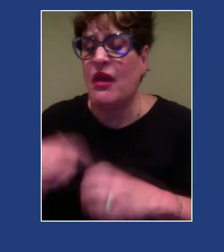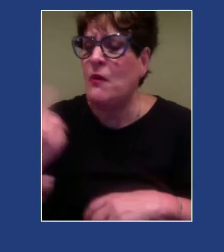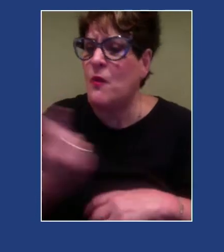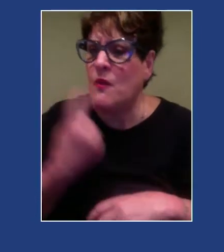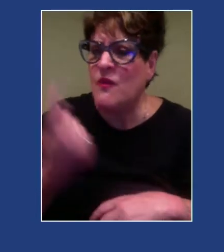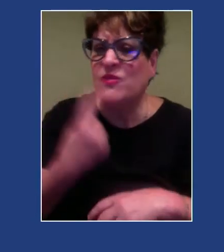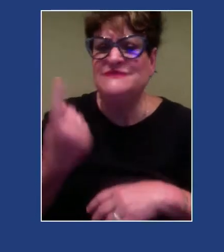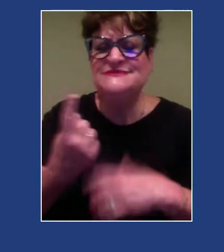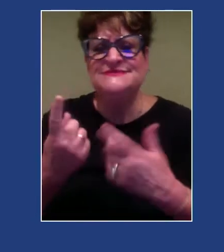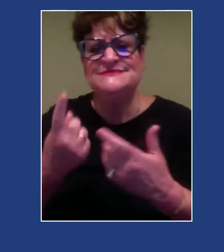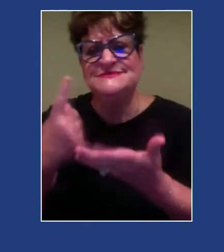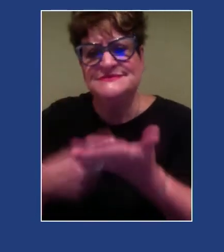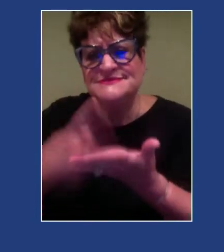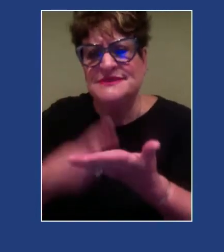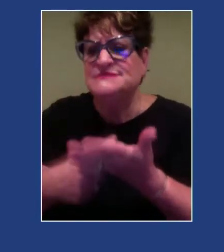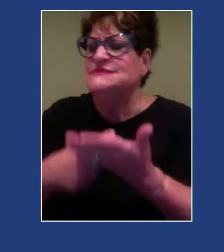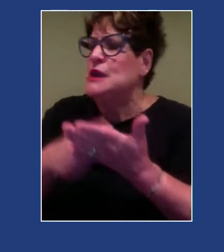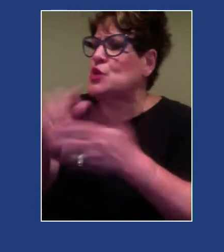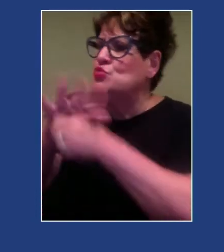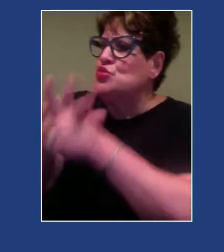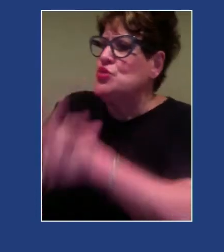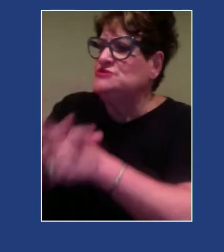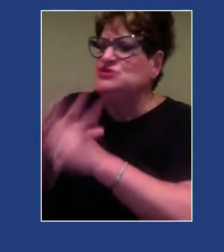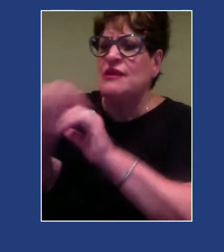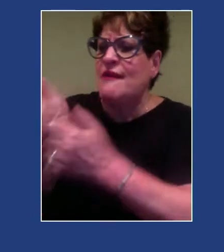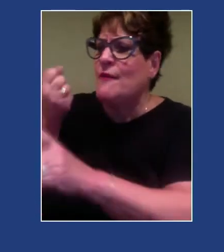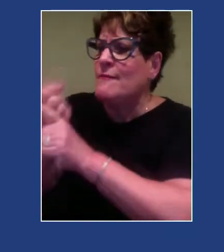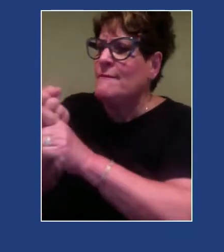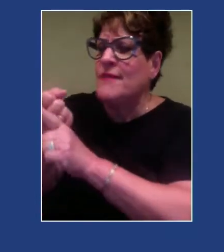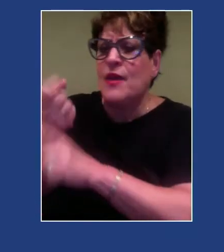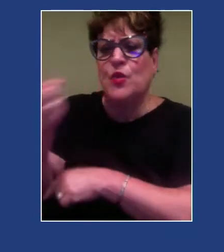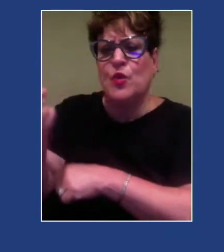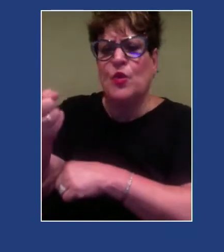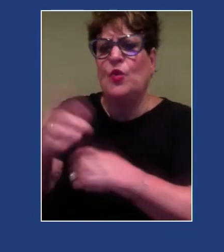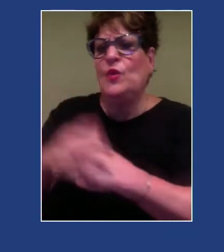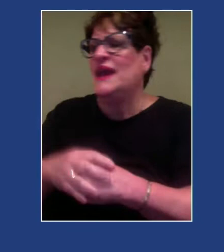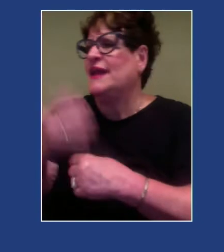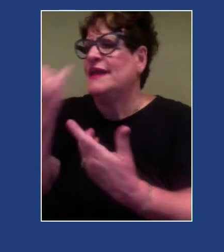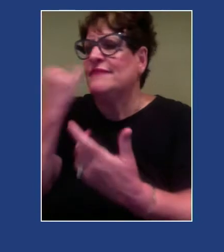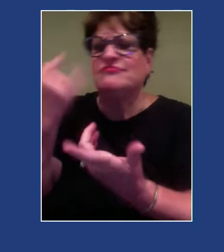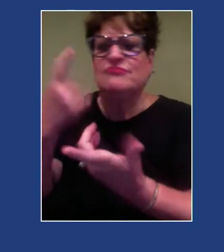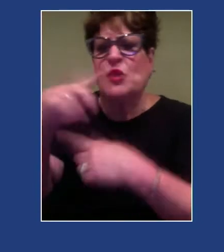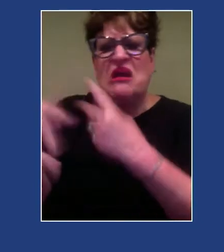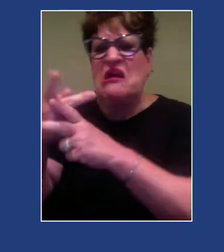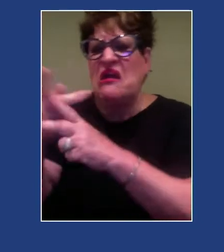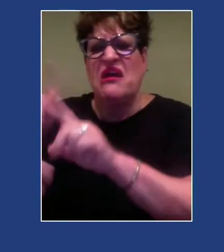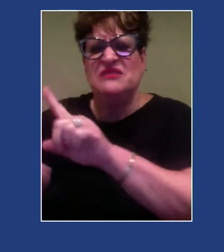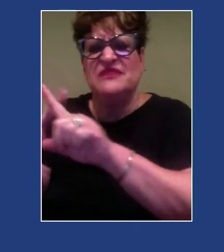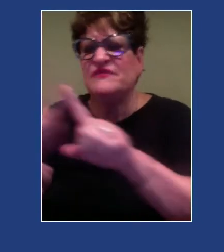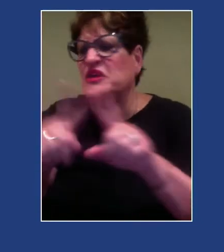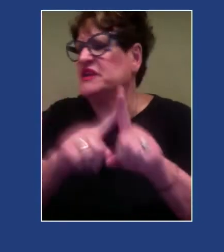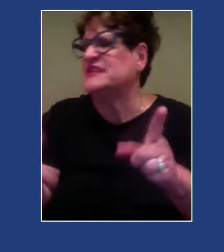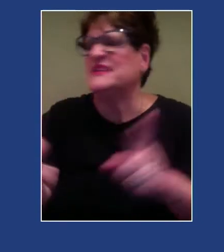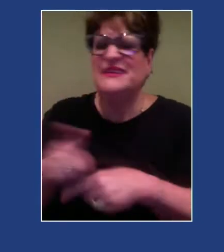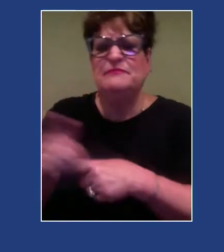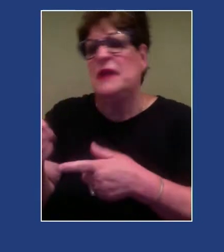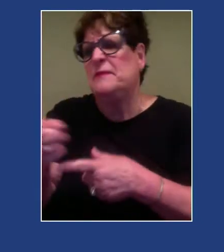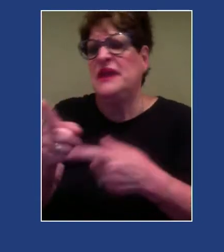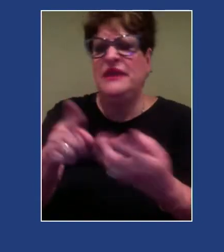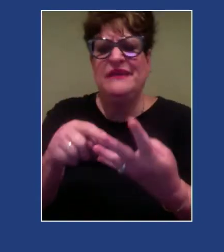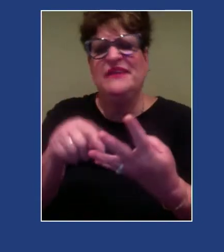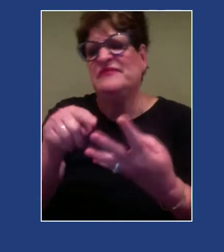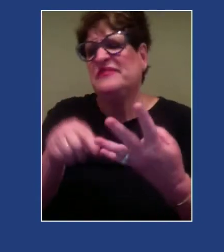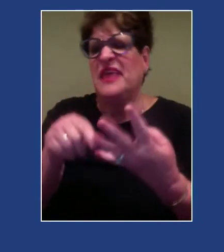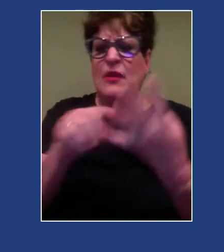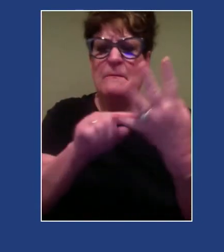is oppression impacting my clients, whether they are a BIPOC client or a person who has a marginalized identity, or if